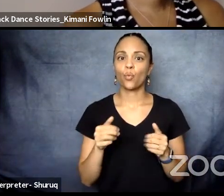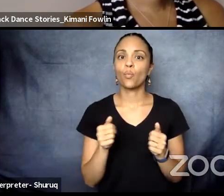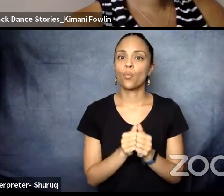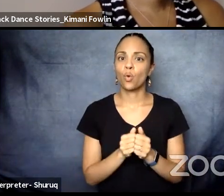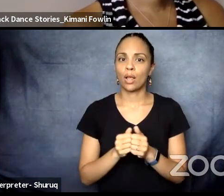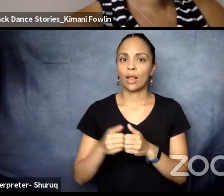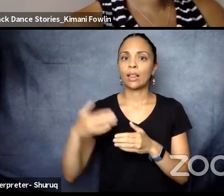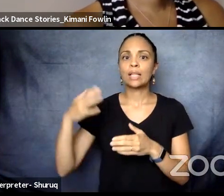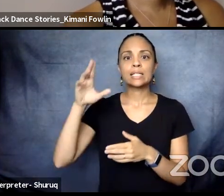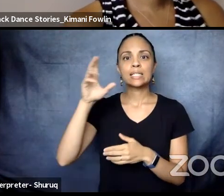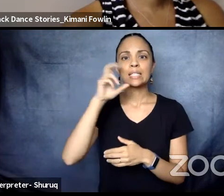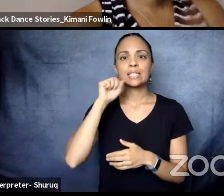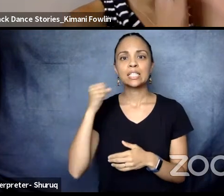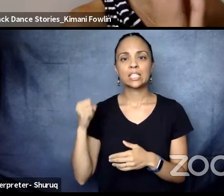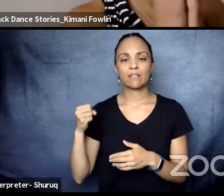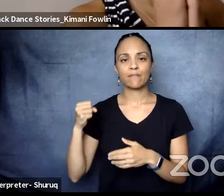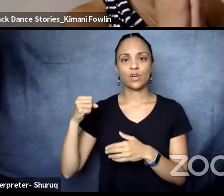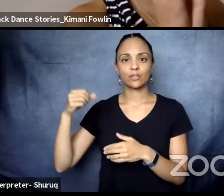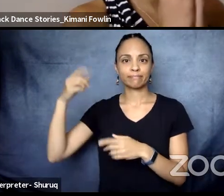Dance Stories.